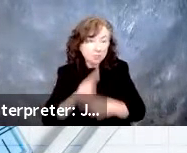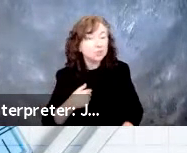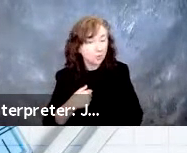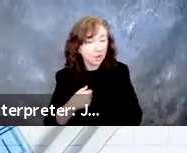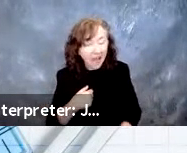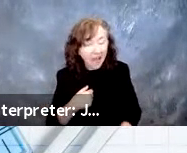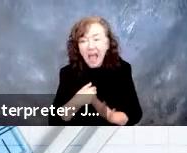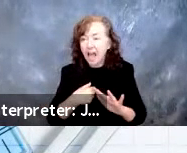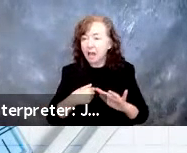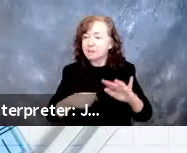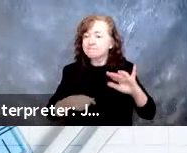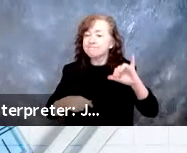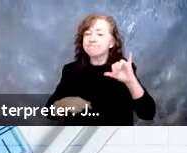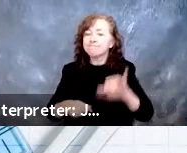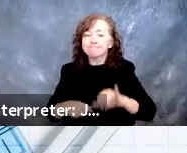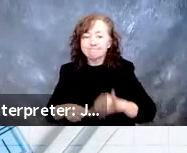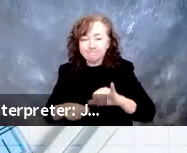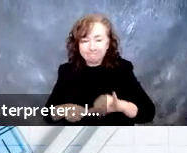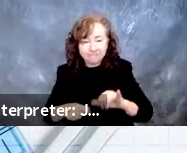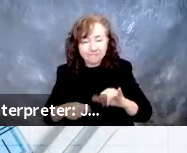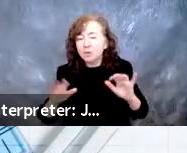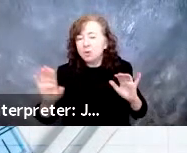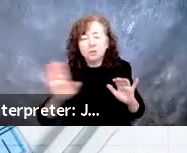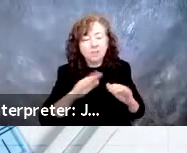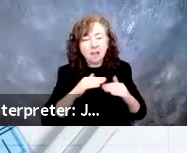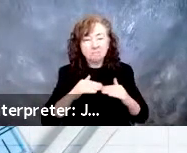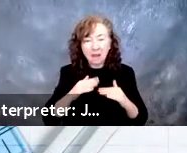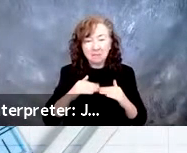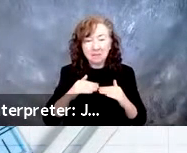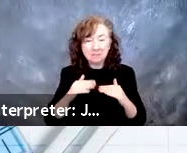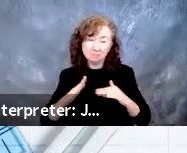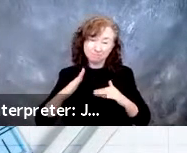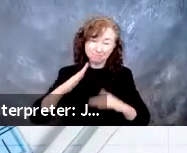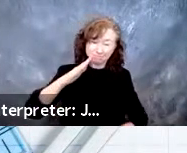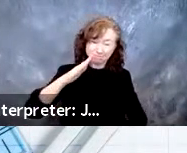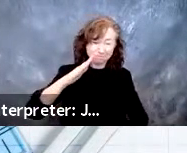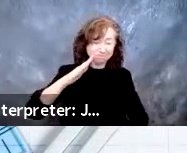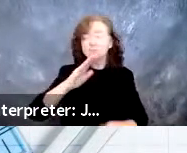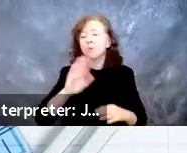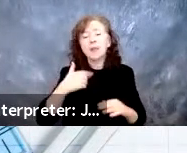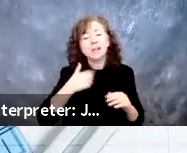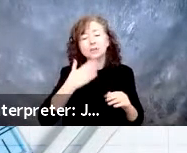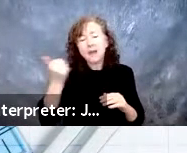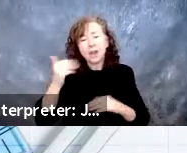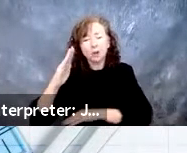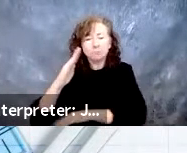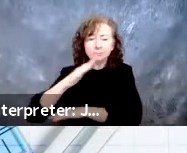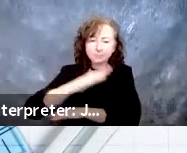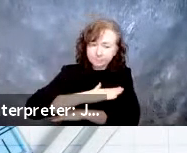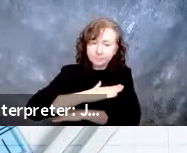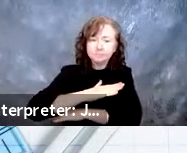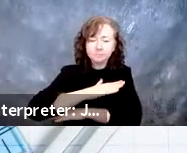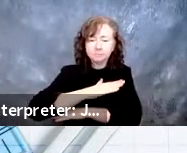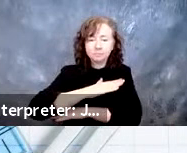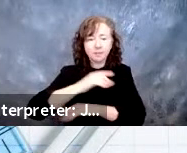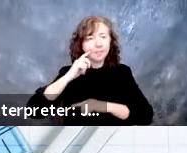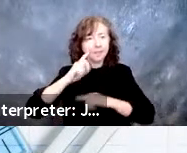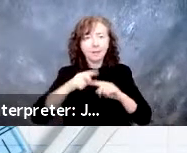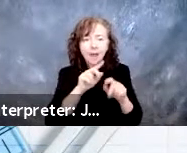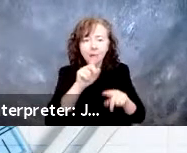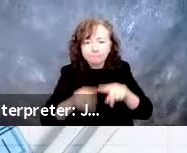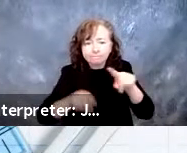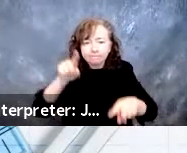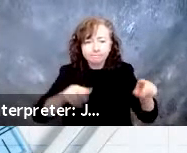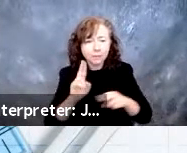said that, you know, you can do better than the bare minimum, and you start looking at the different users, they kind of have different needs. And that's why, from a